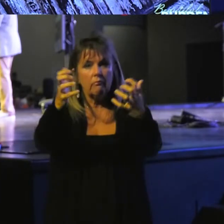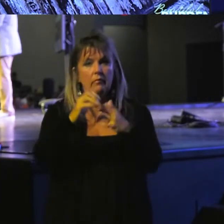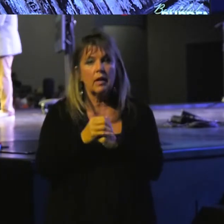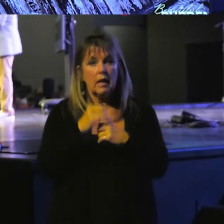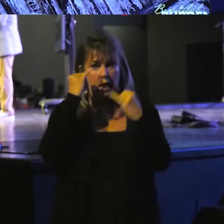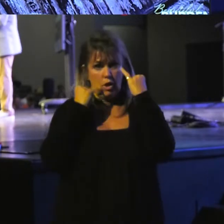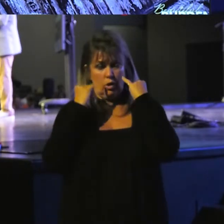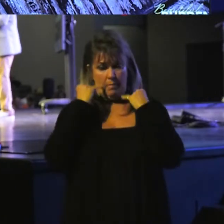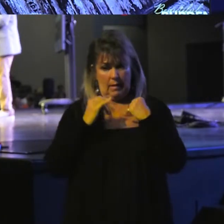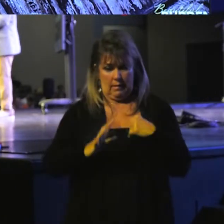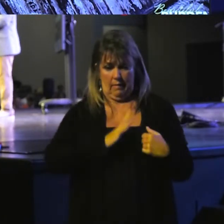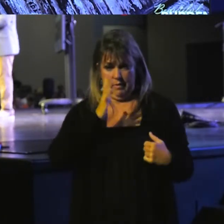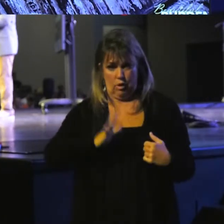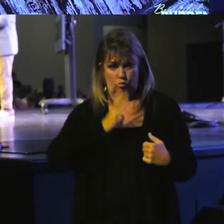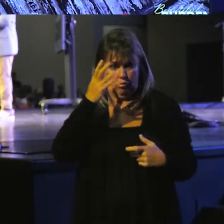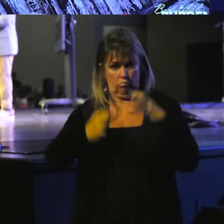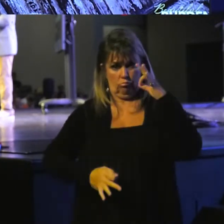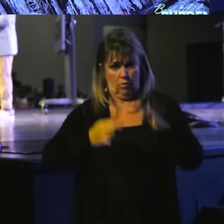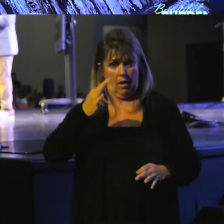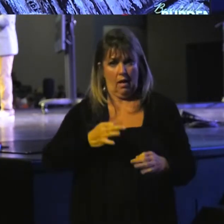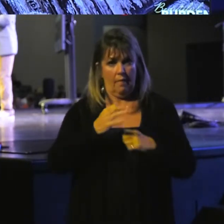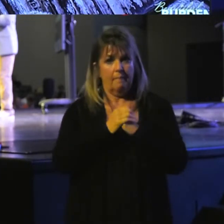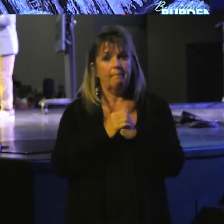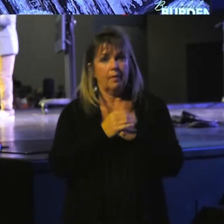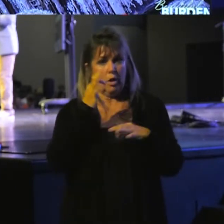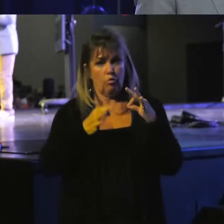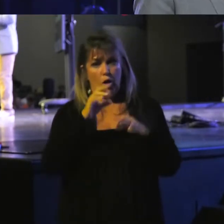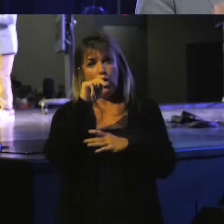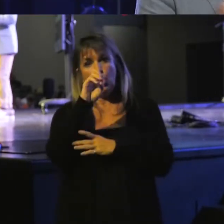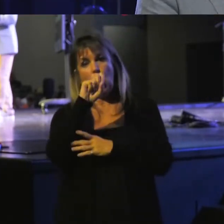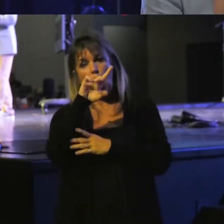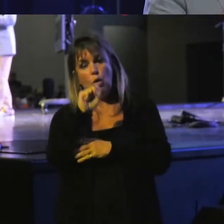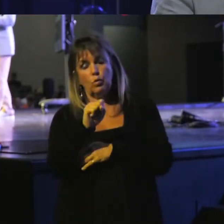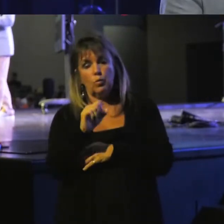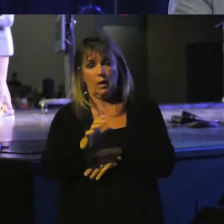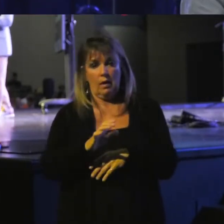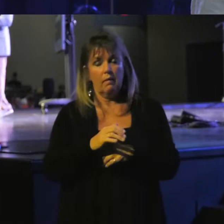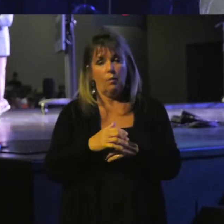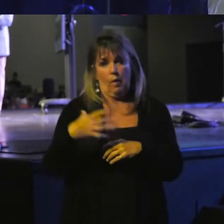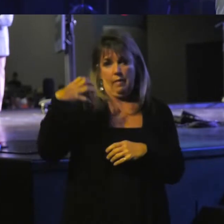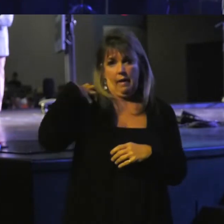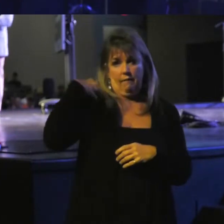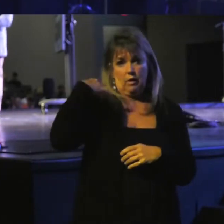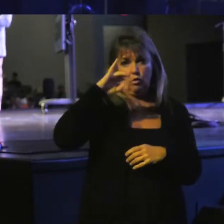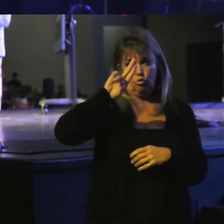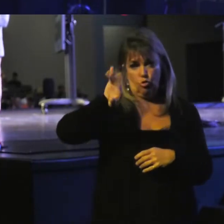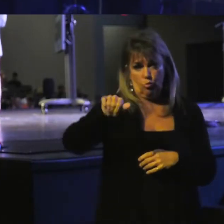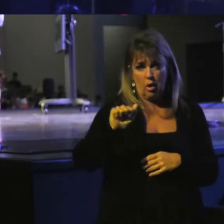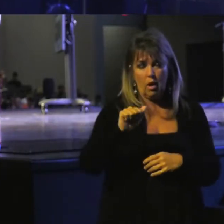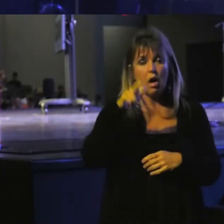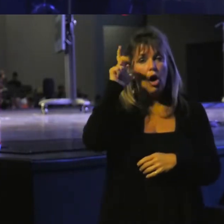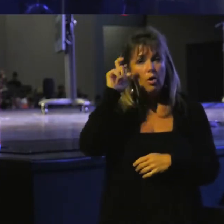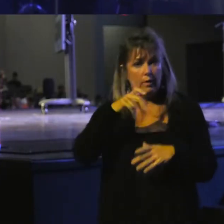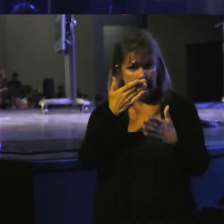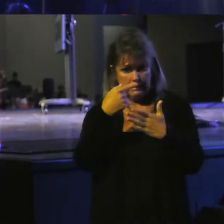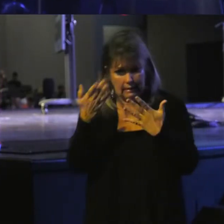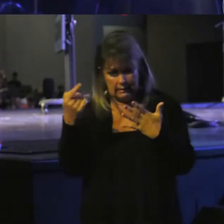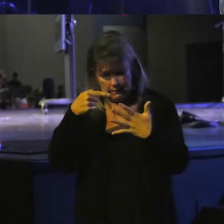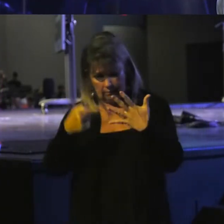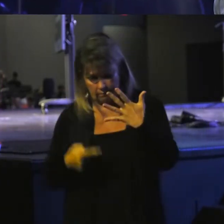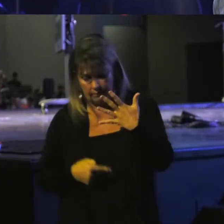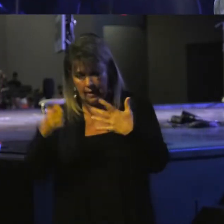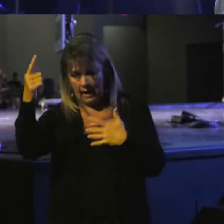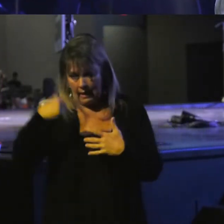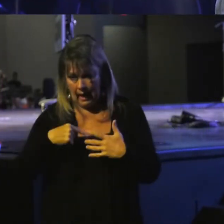Jeremiah is officially put on trial. And these are the trial notes. When the officials of Judah heard these things, they came up from the king's house to the